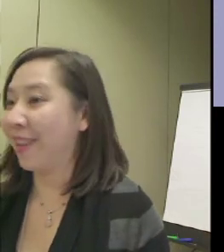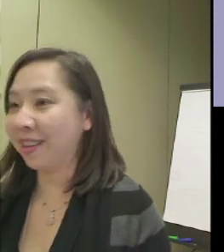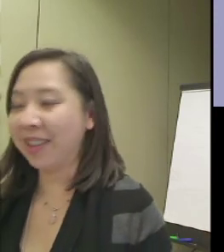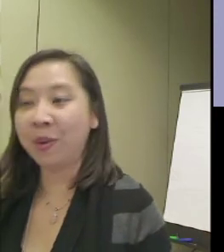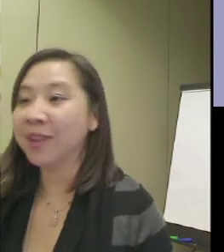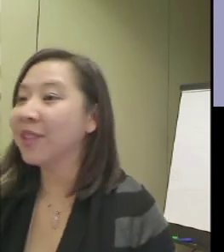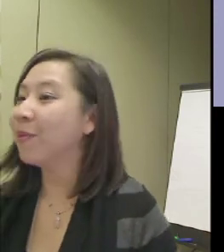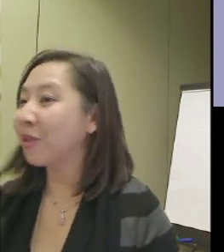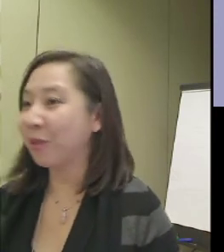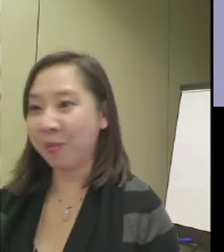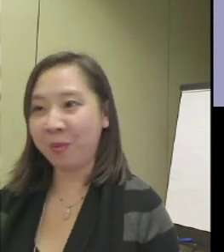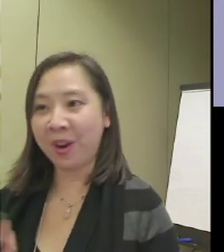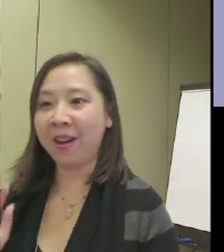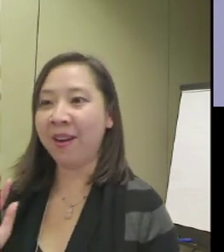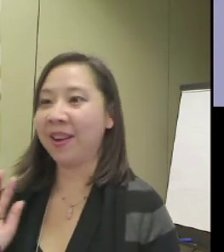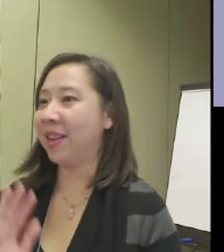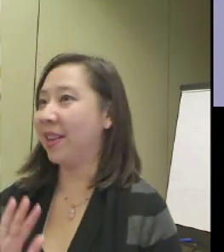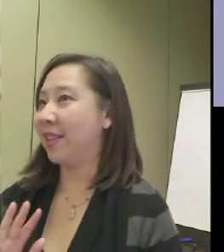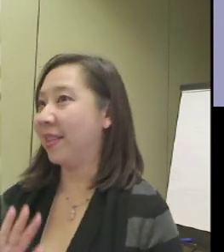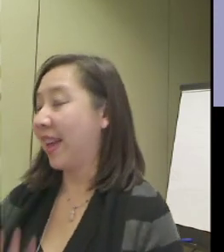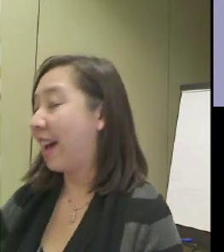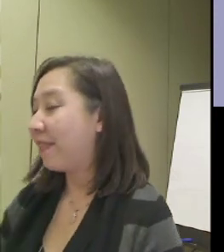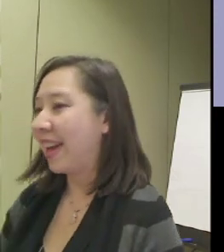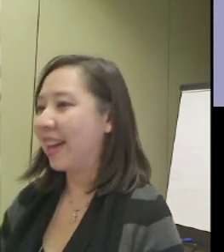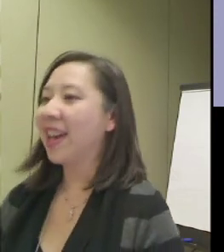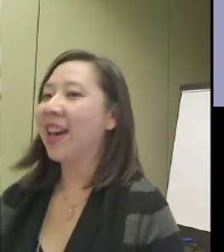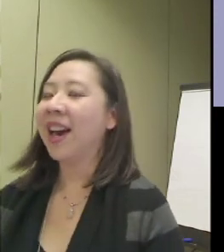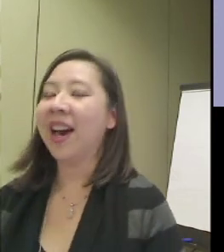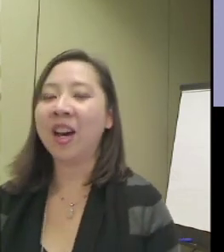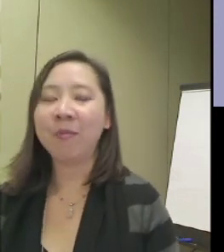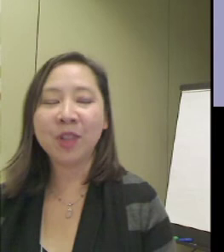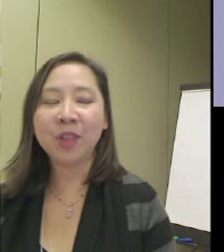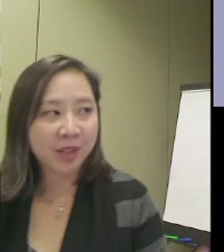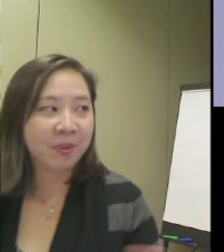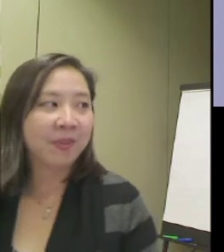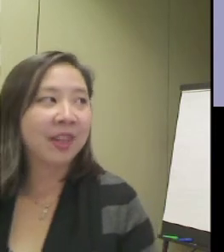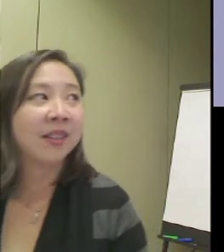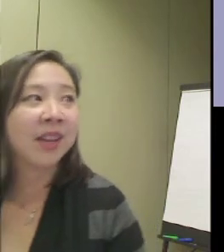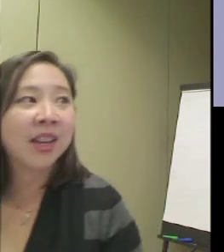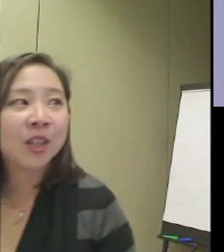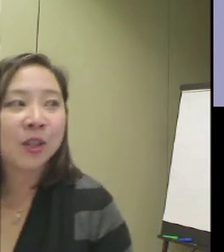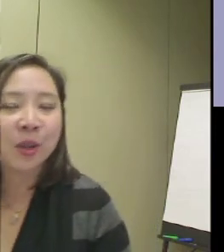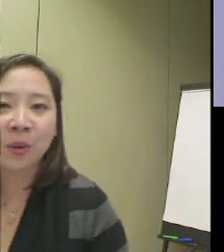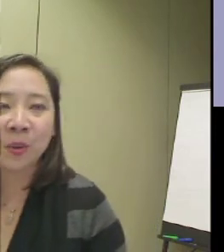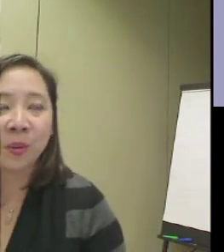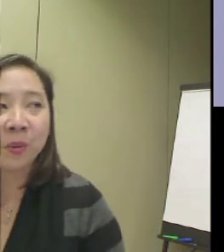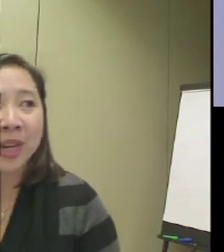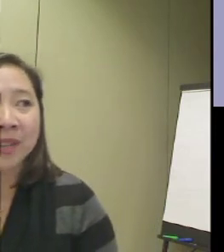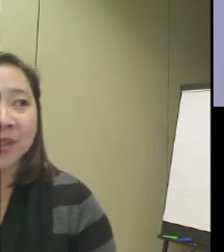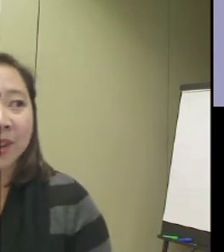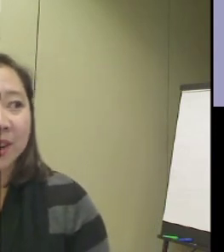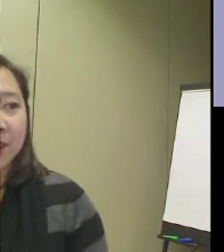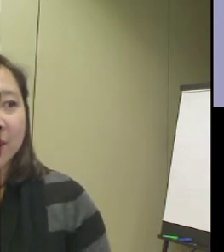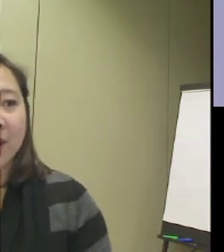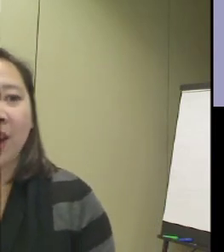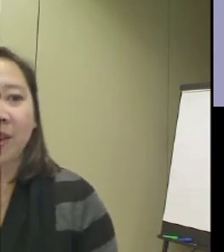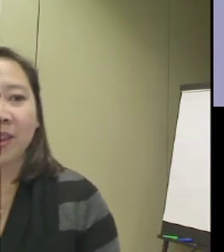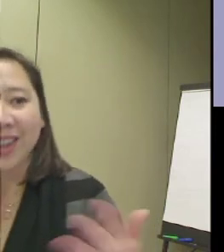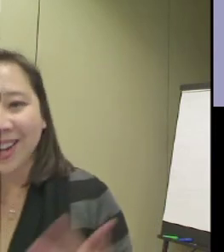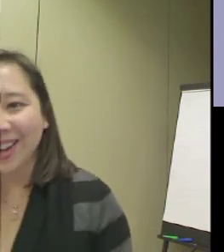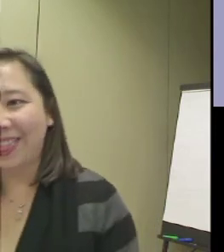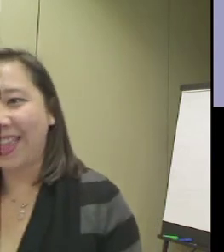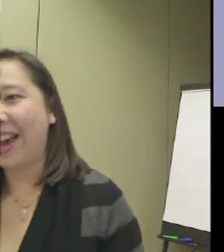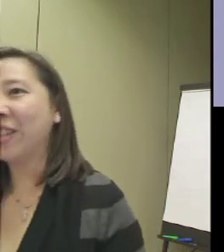where things are. Like where's the restroom? Where is the cafe? Those type of things. So we started